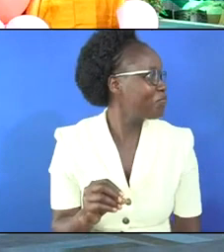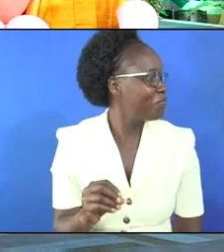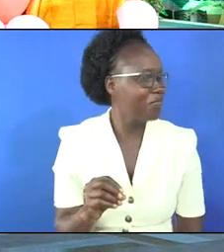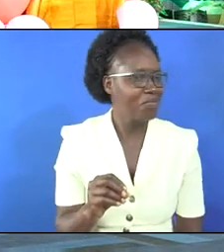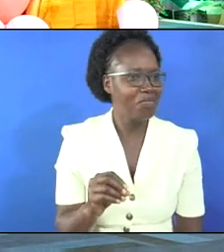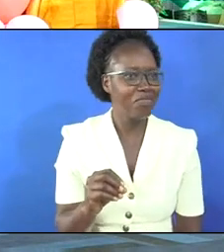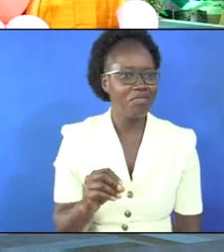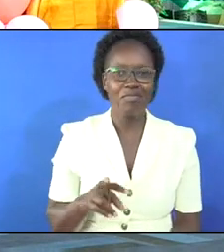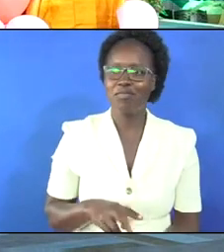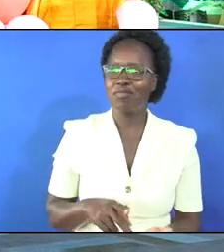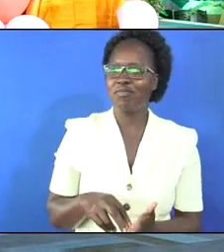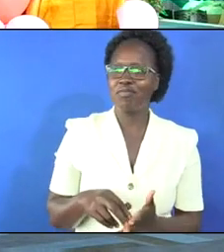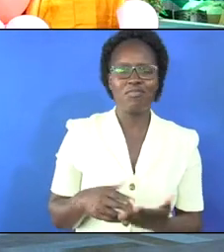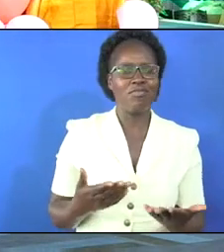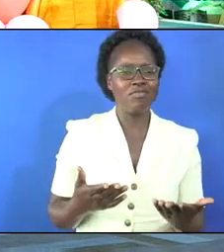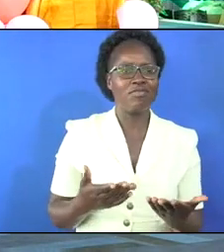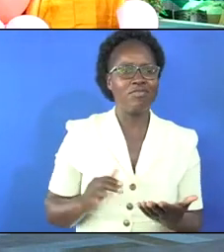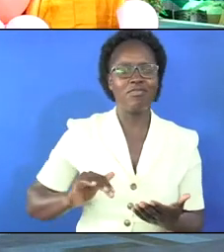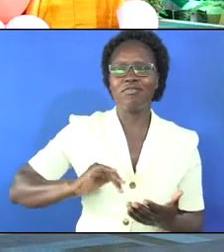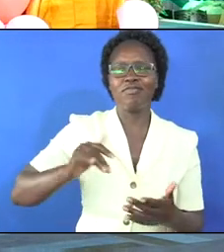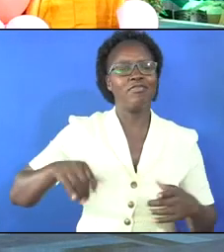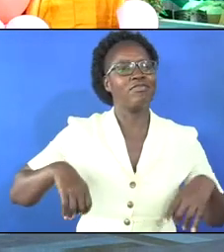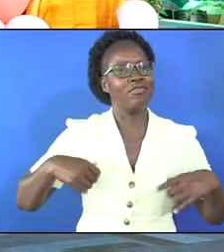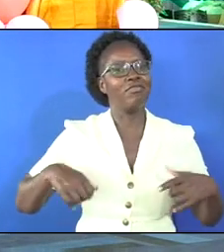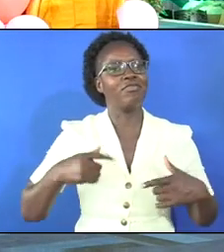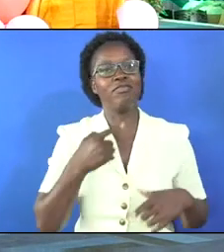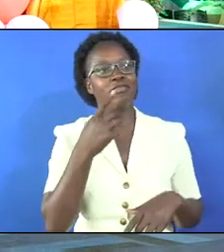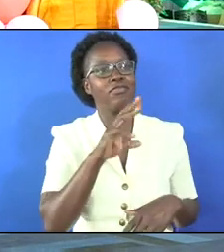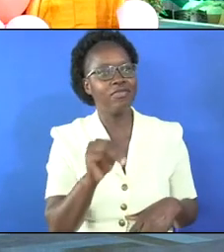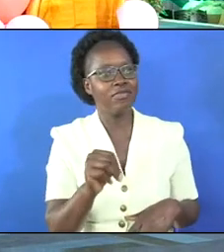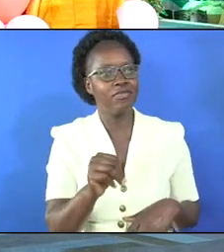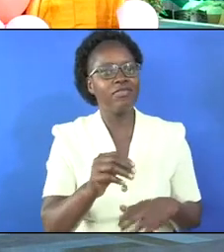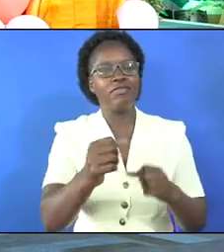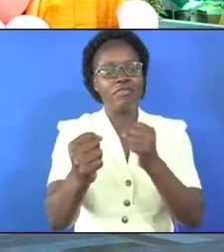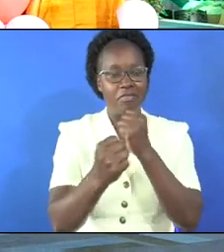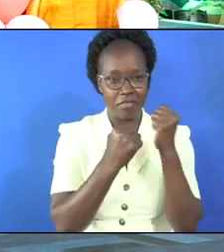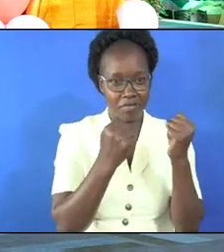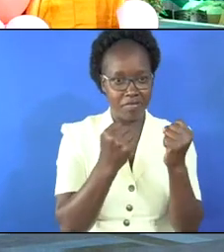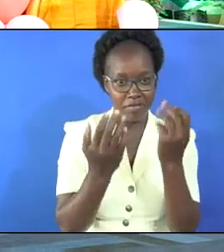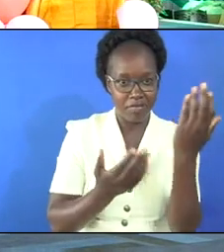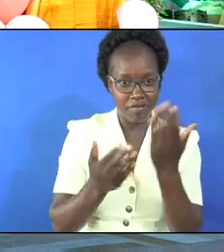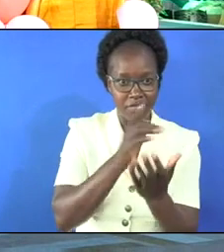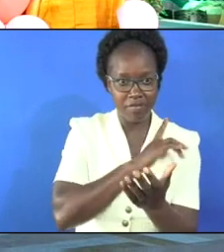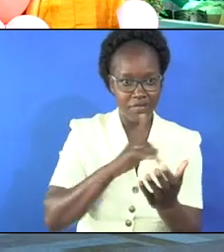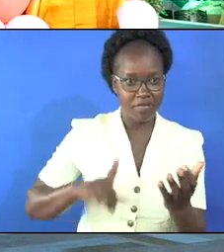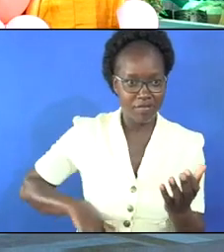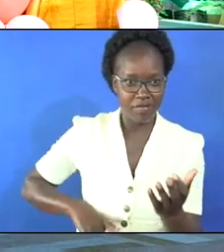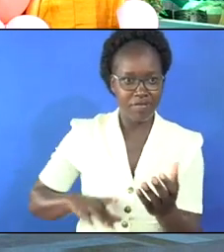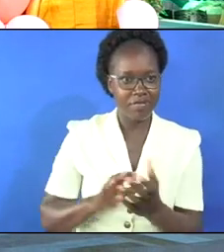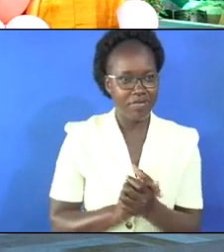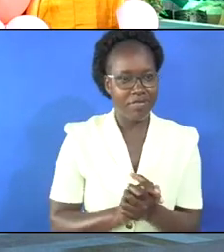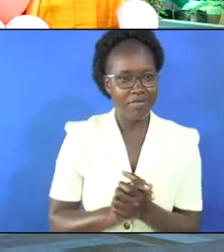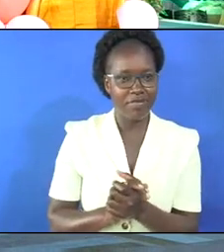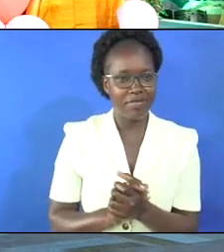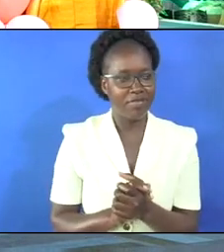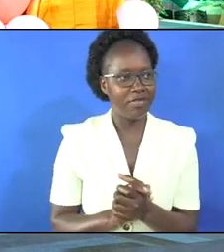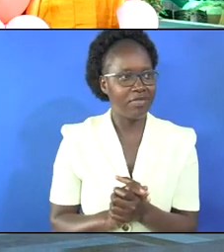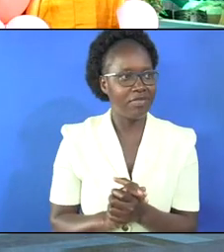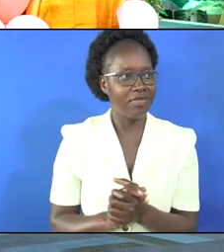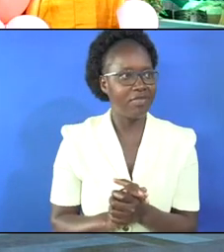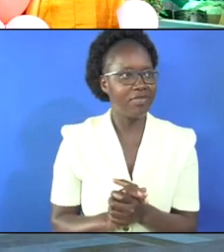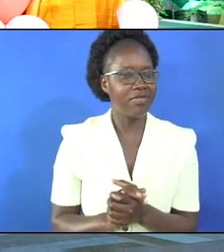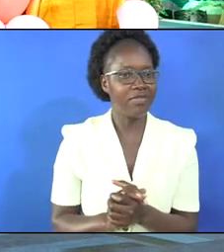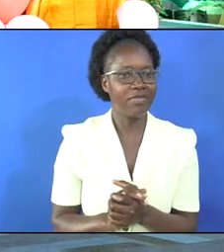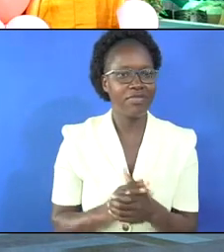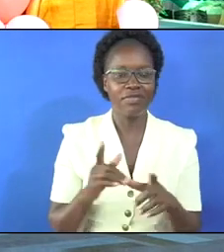and i was walking tall in town i was telling them there's power in serving the lord there's power and that